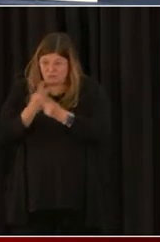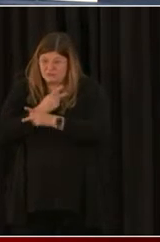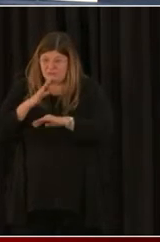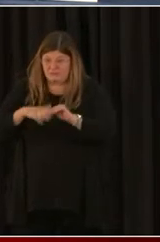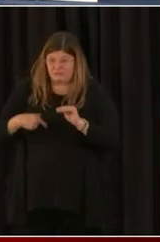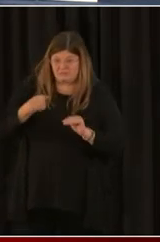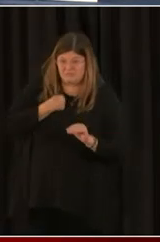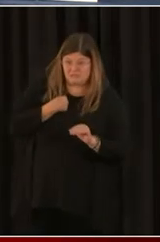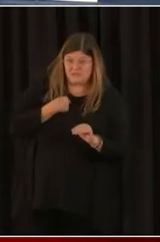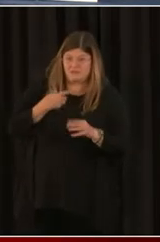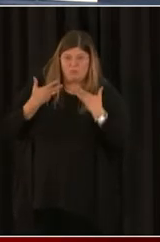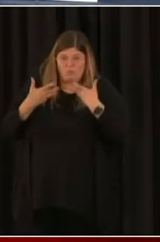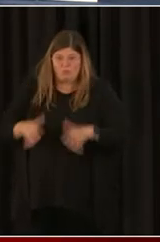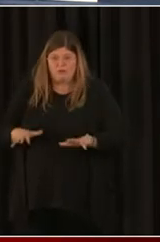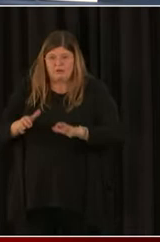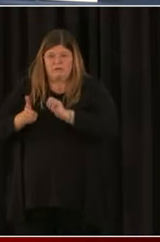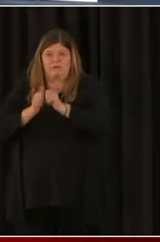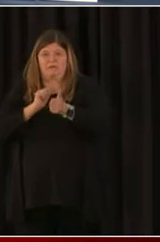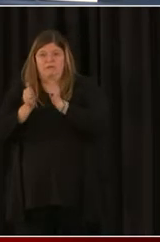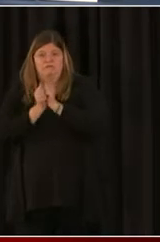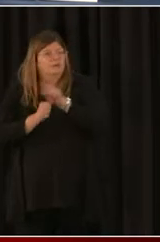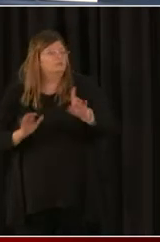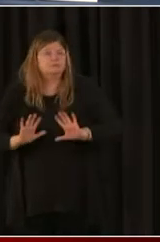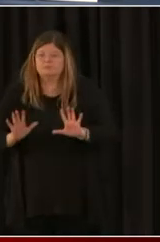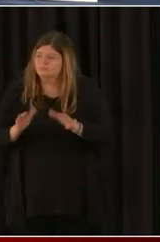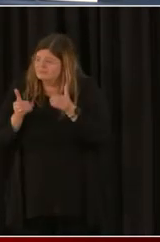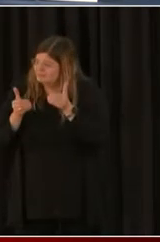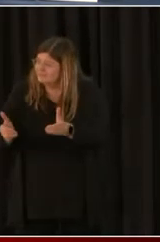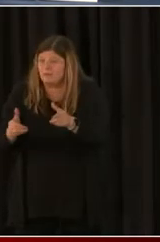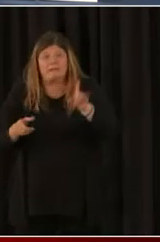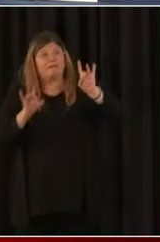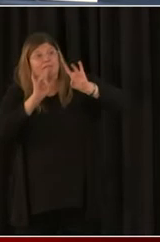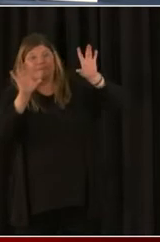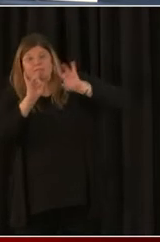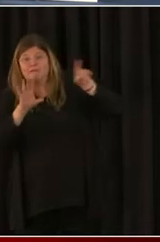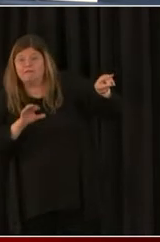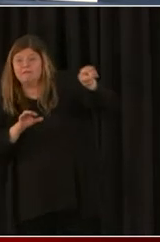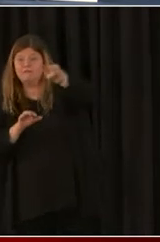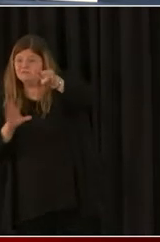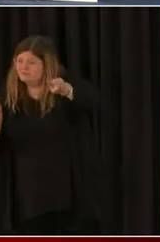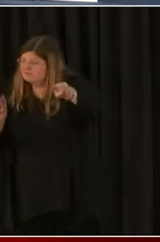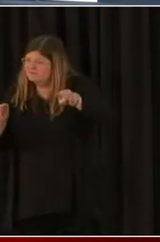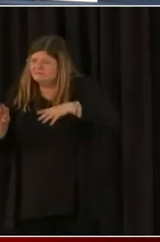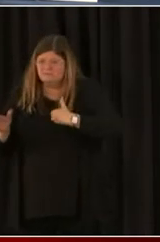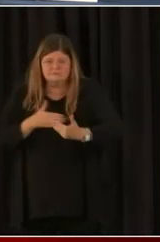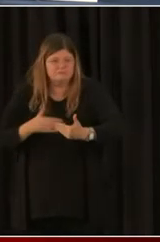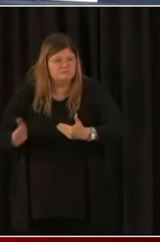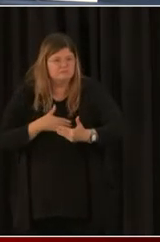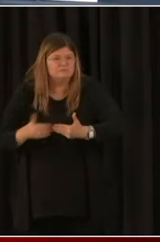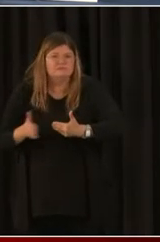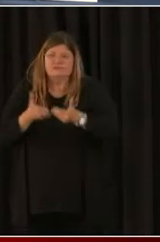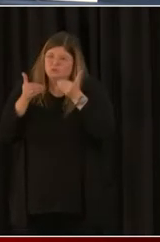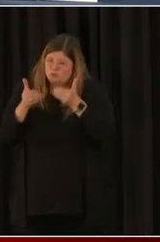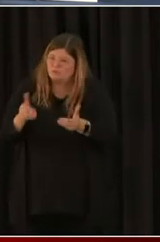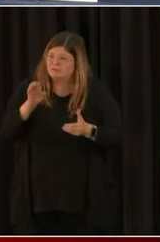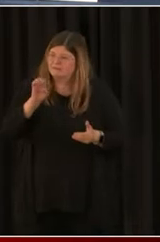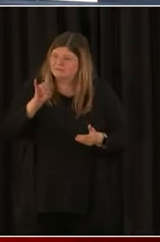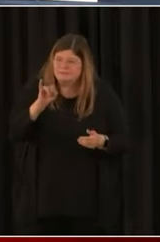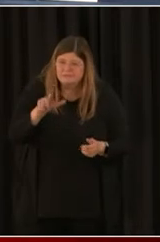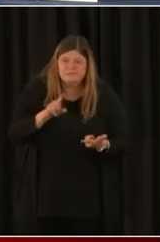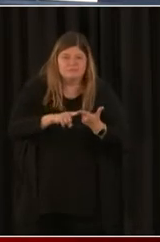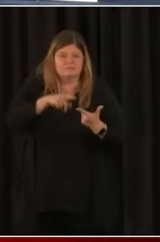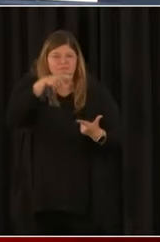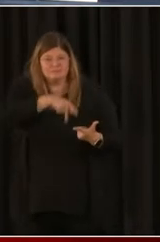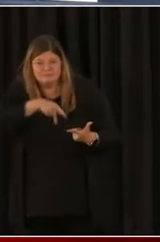compete with them. Apply for all of it. Get on the EDIL, get on the PPP, make sure you're in that